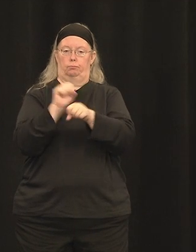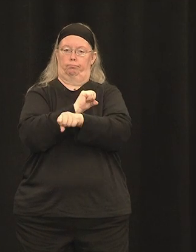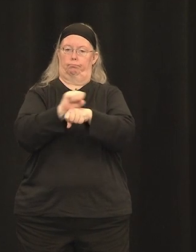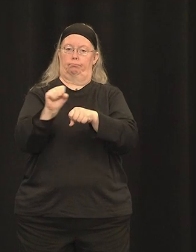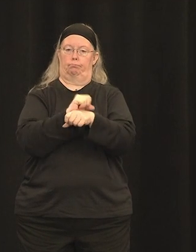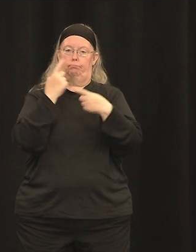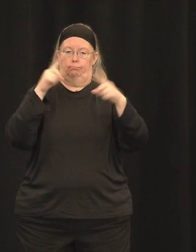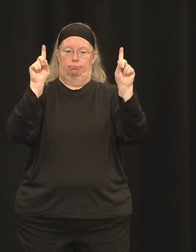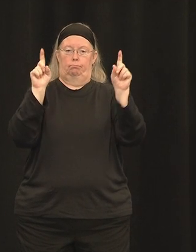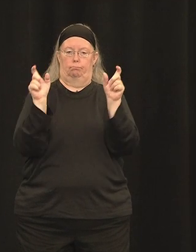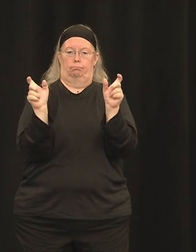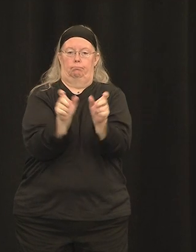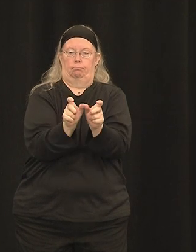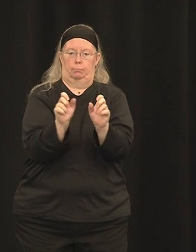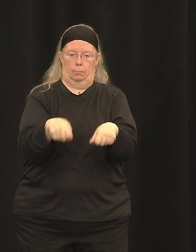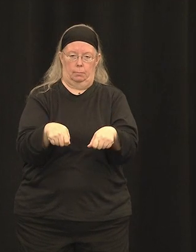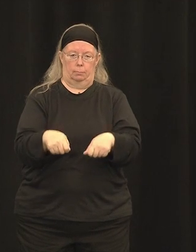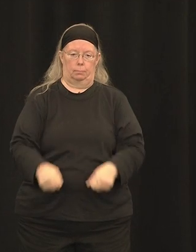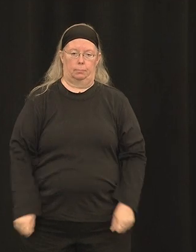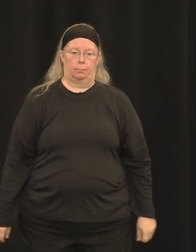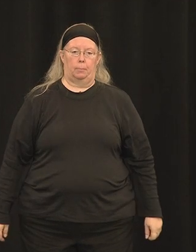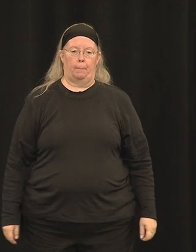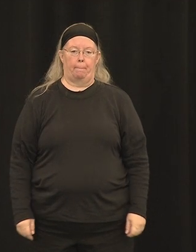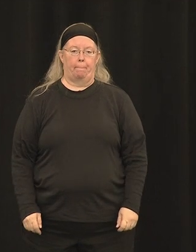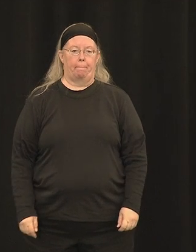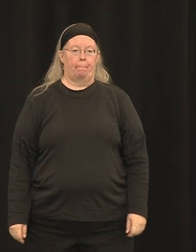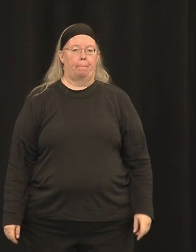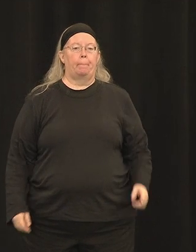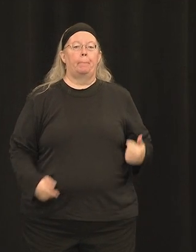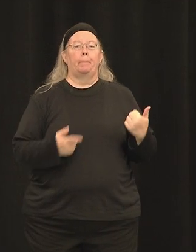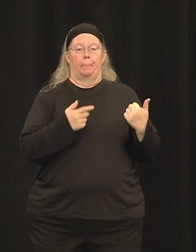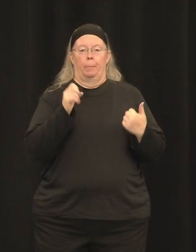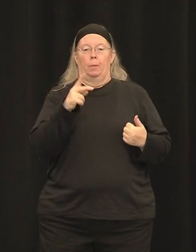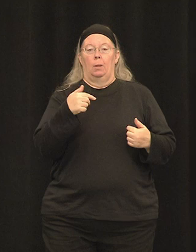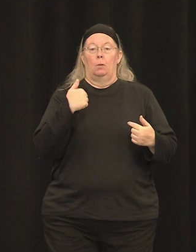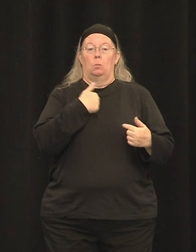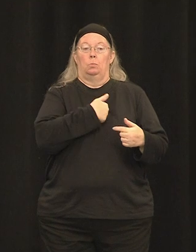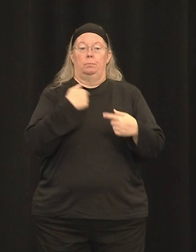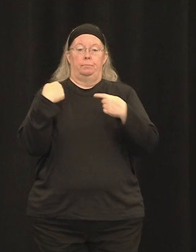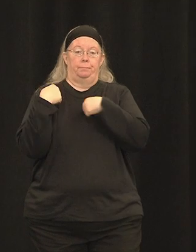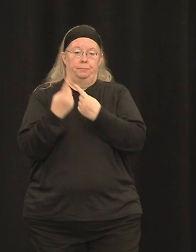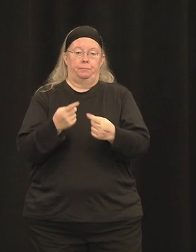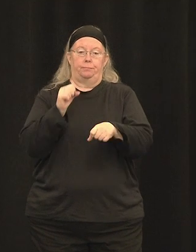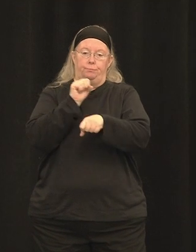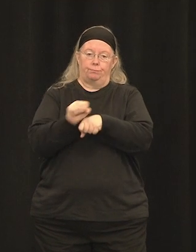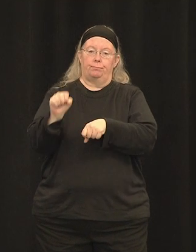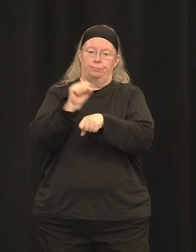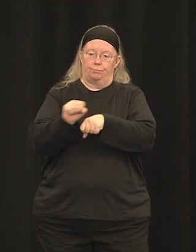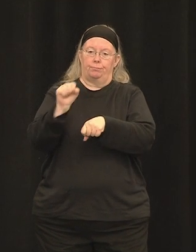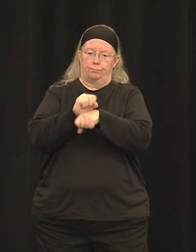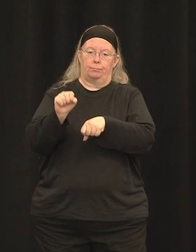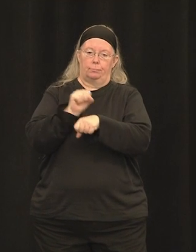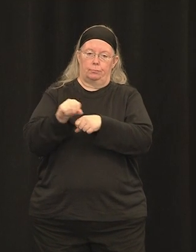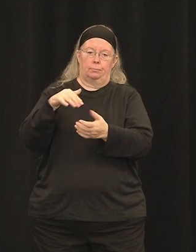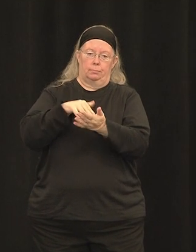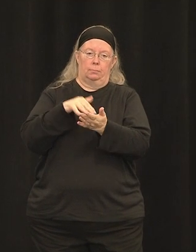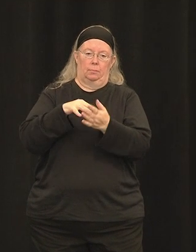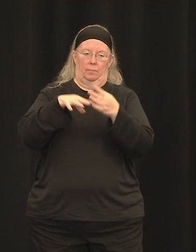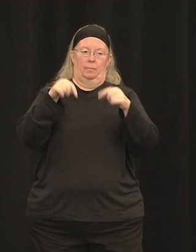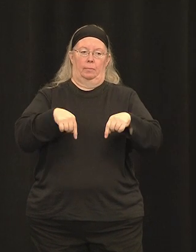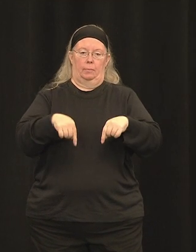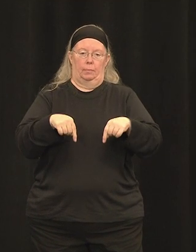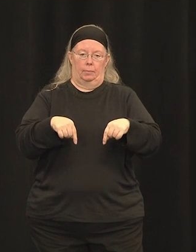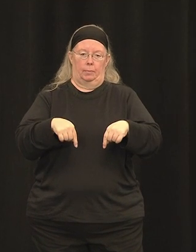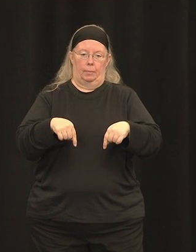Okay. All right. So we have been working on these dual vectors for quite a while now, and we have shown that they are successfully able to deliver